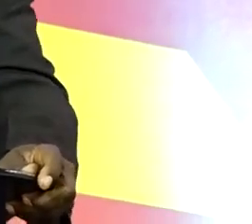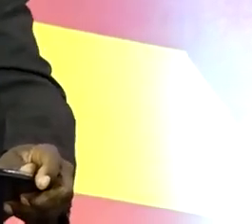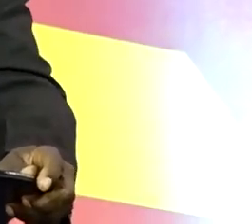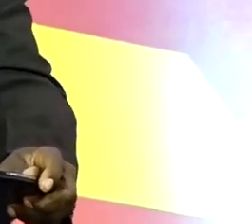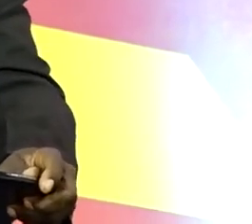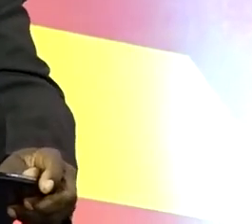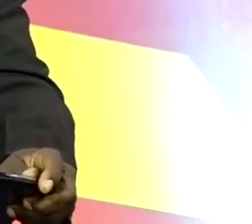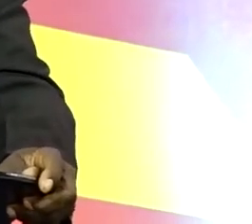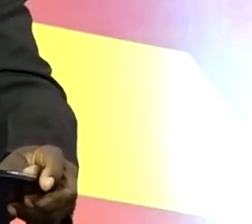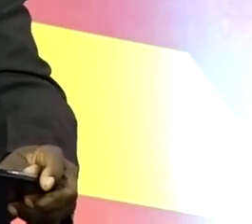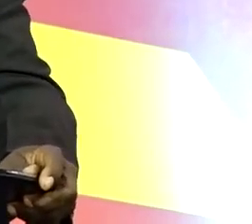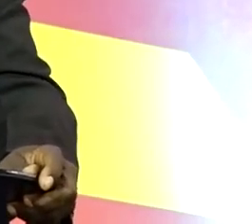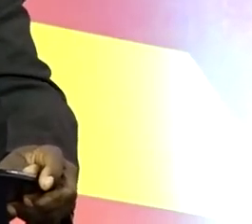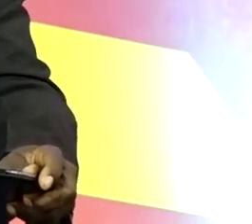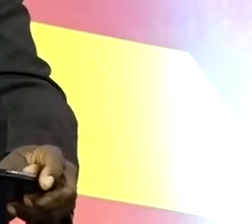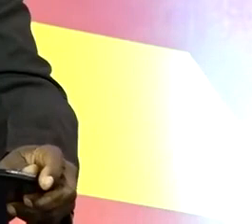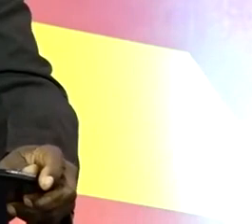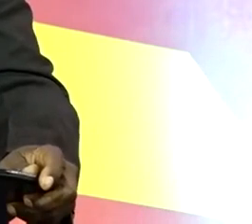happy sabbath